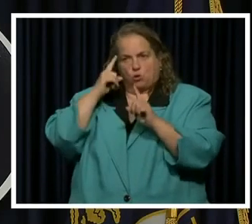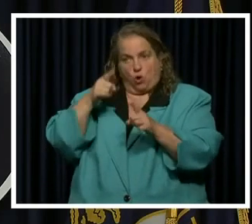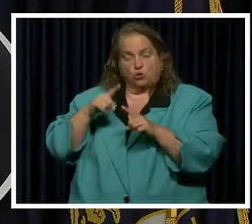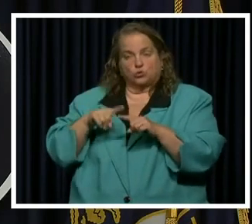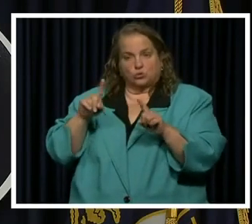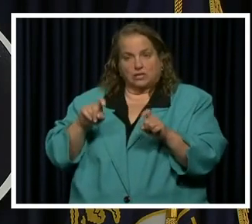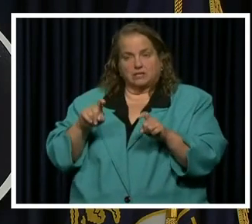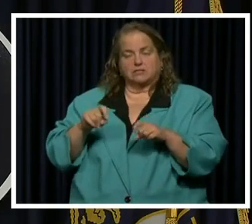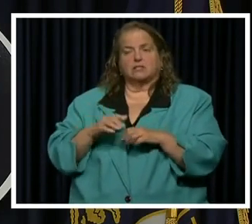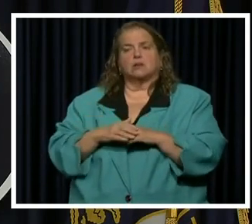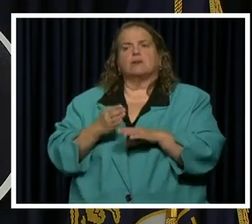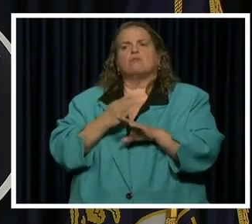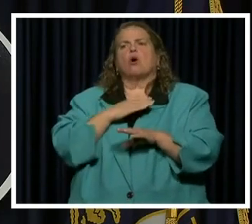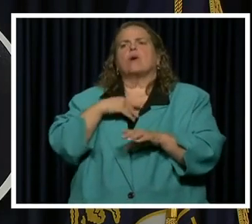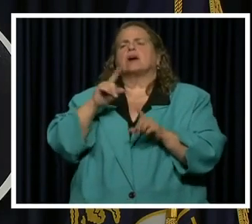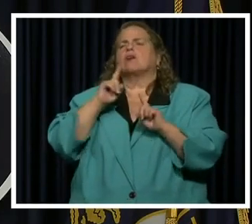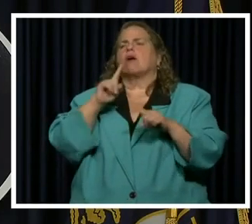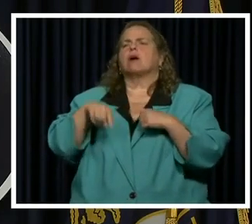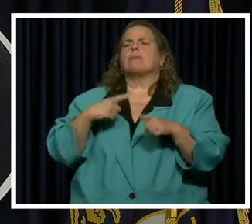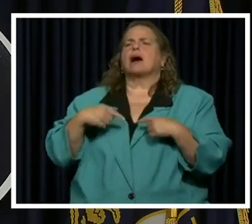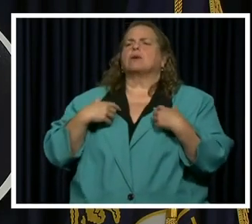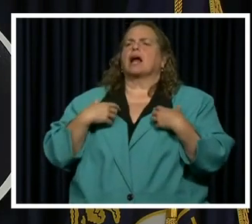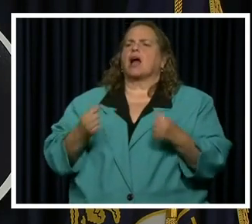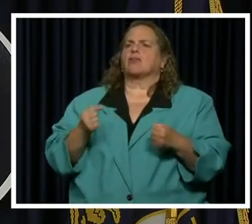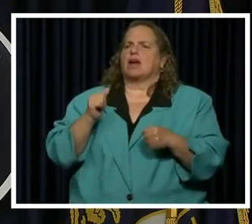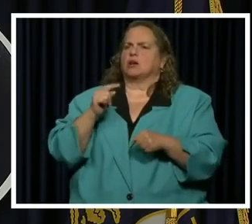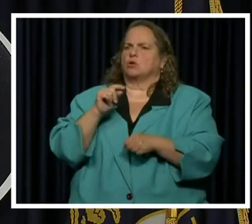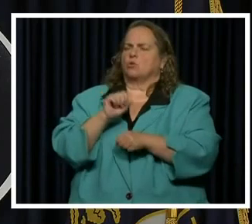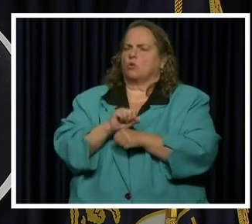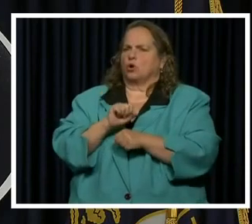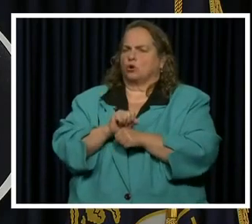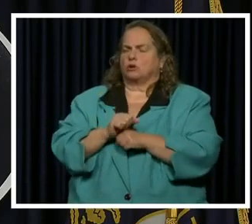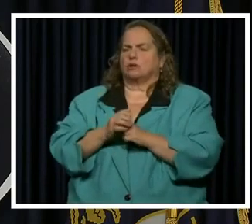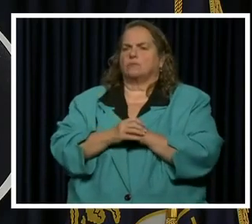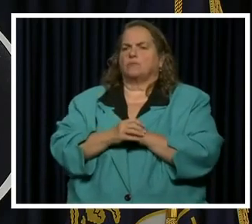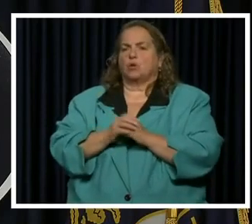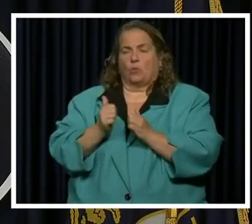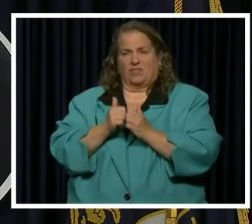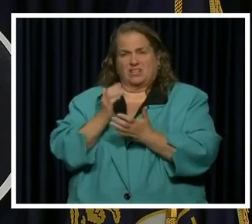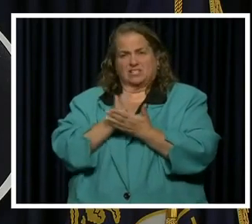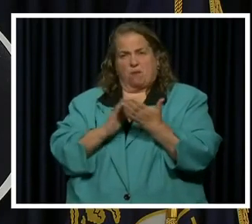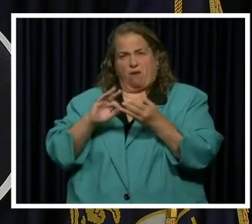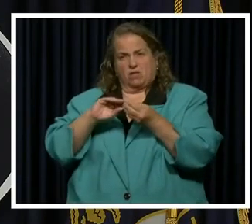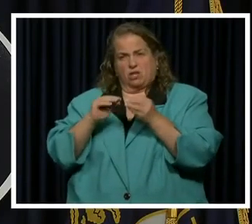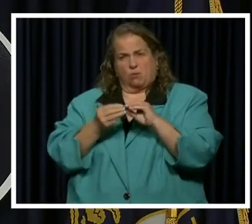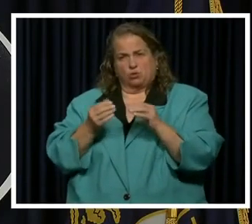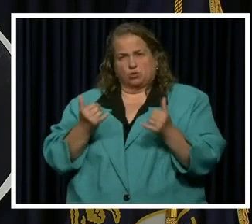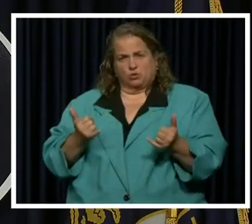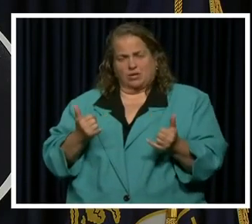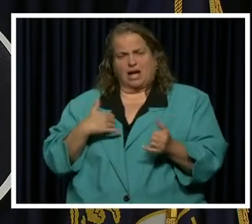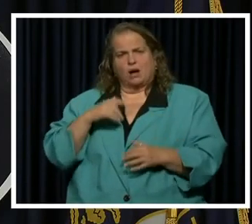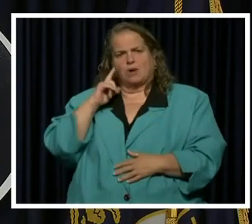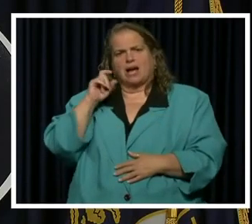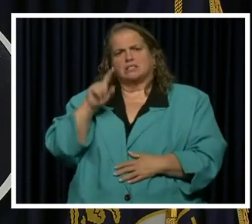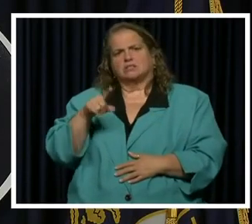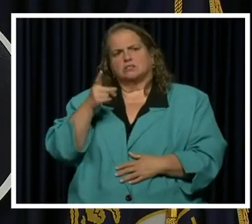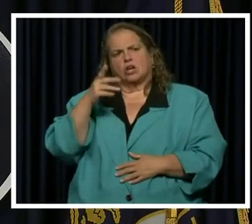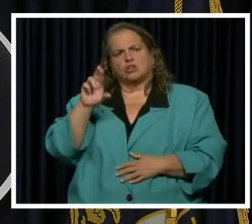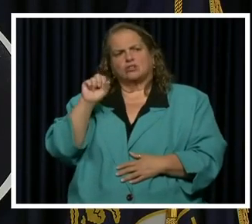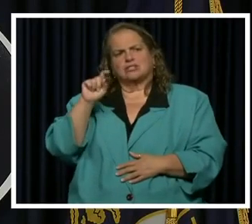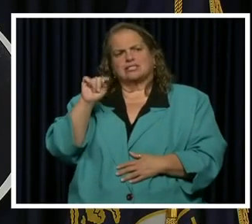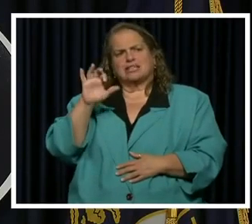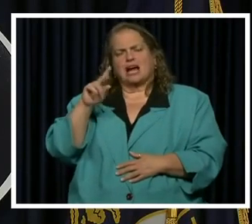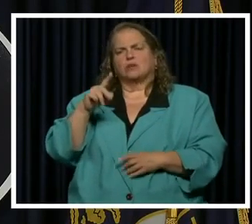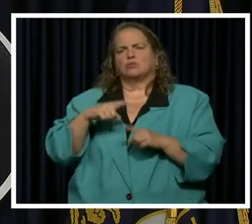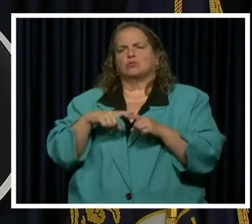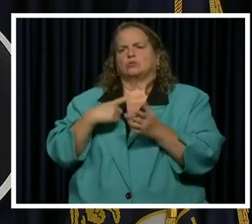Before I talk about healthy at work, given given some of the numbers today, going to ask Dr. Dr stack to talk